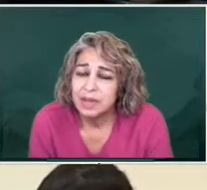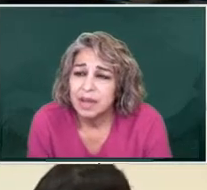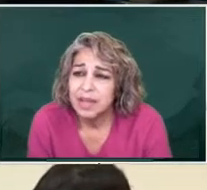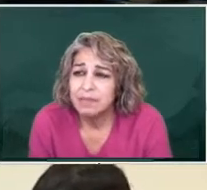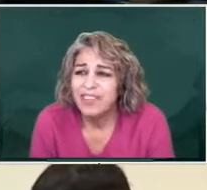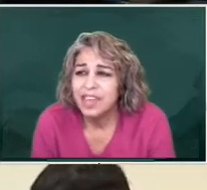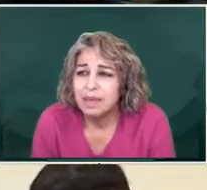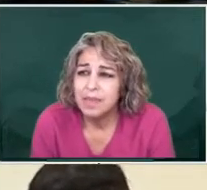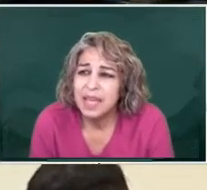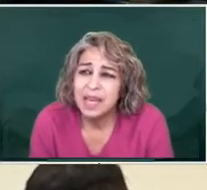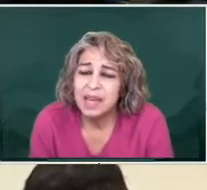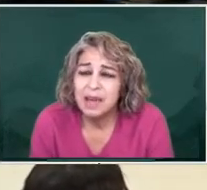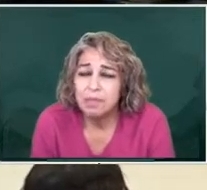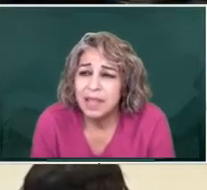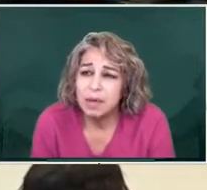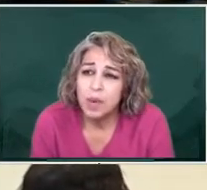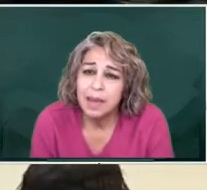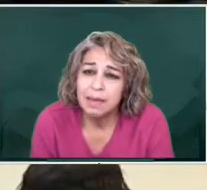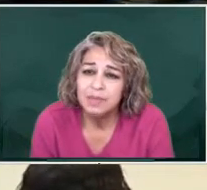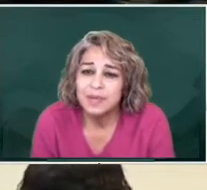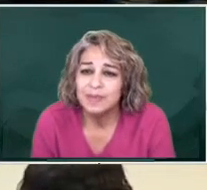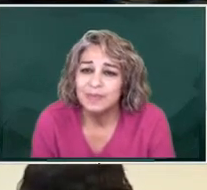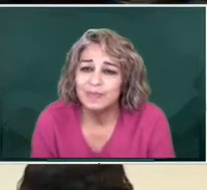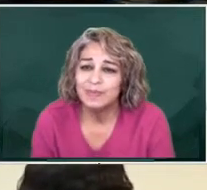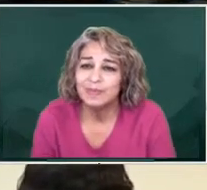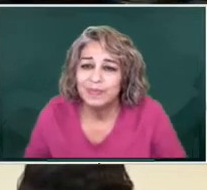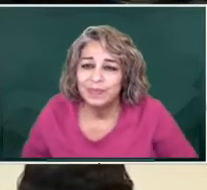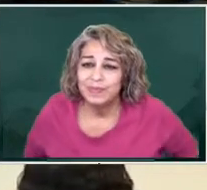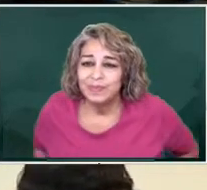via the media, by the webs.